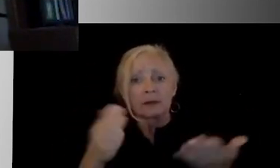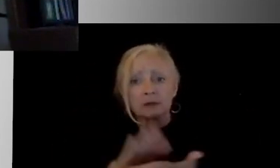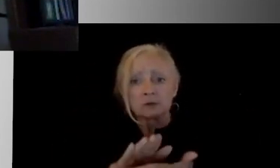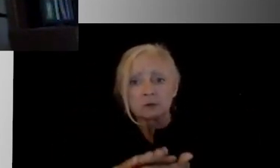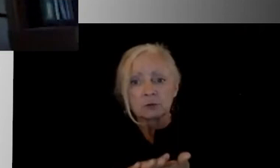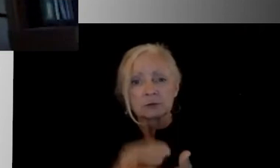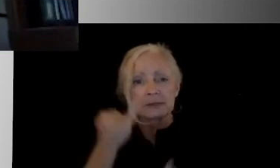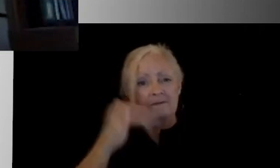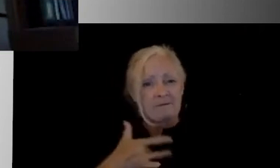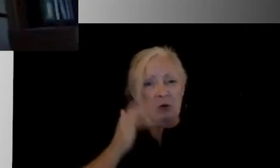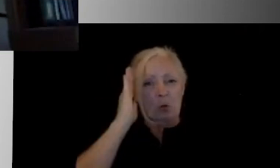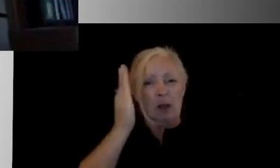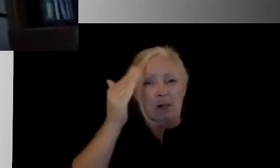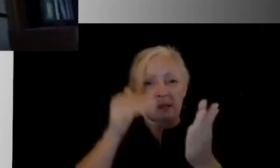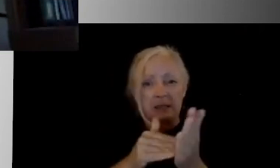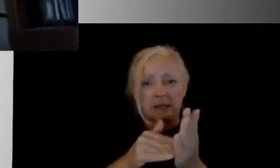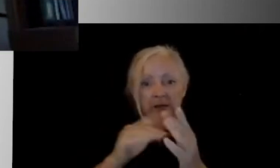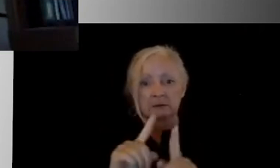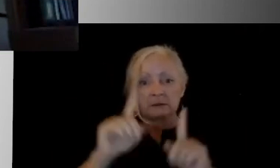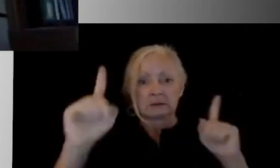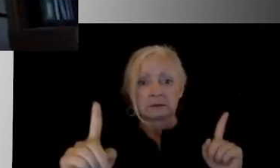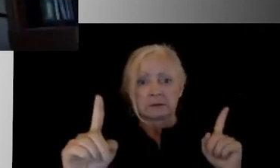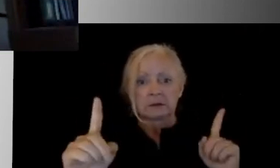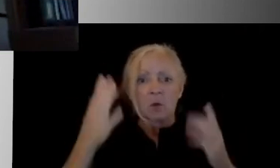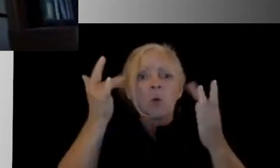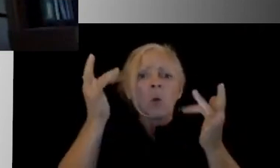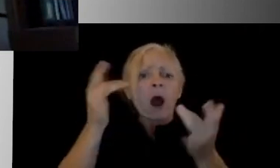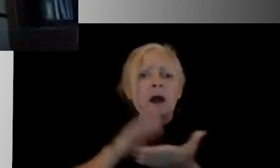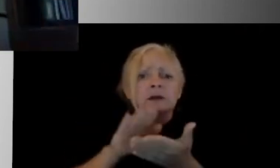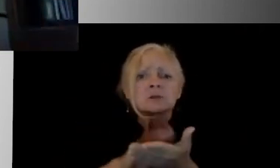remote learning again? Is there a certain reason schools are pushing to reopen?